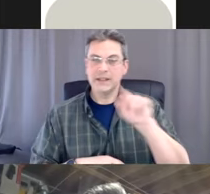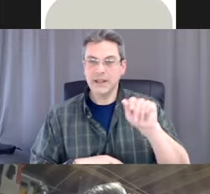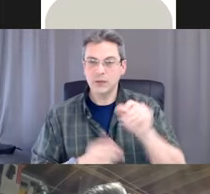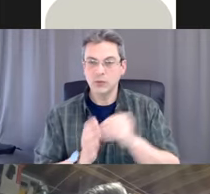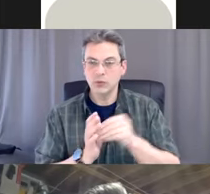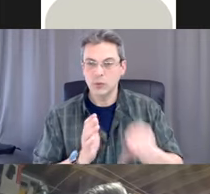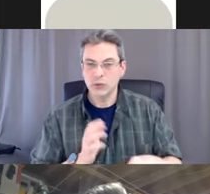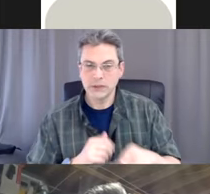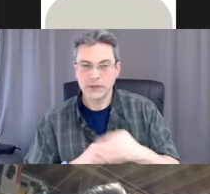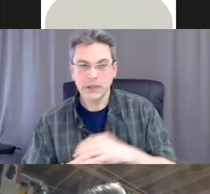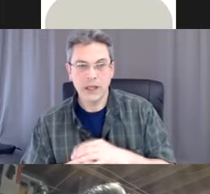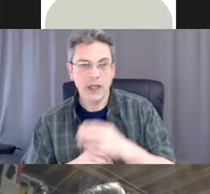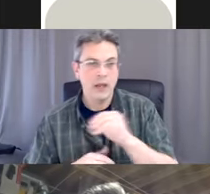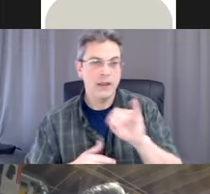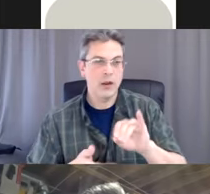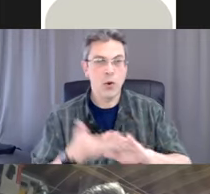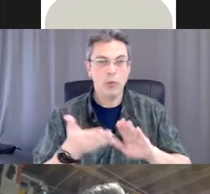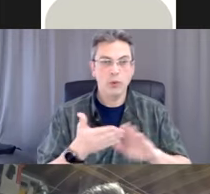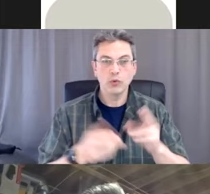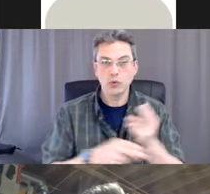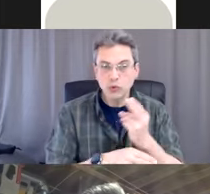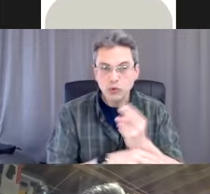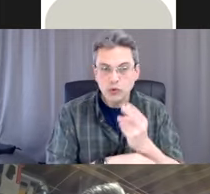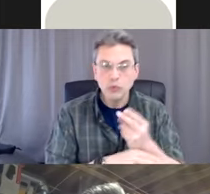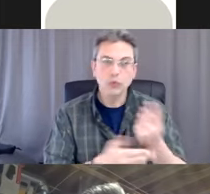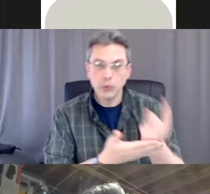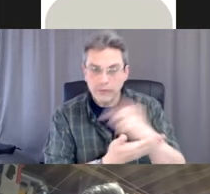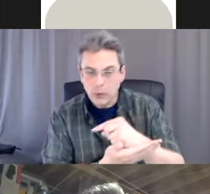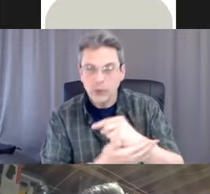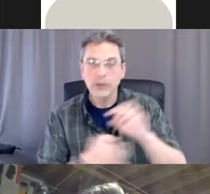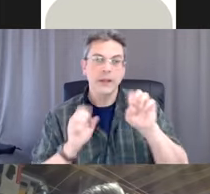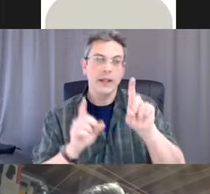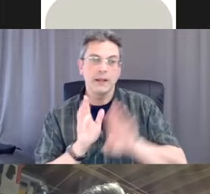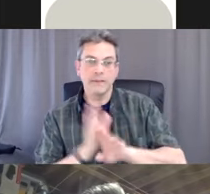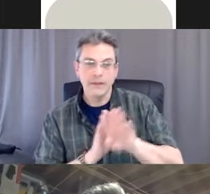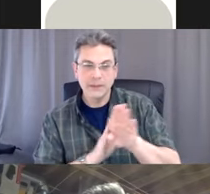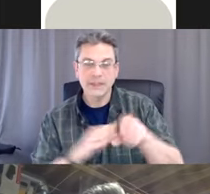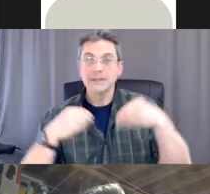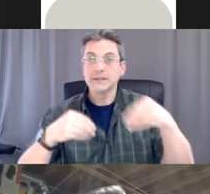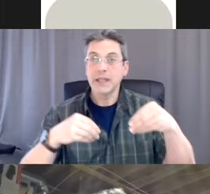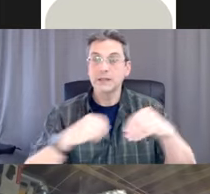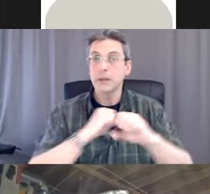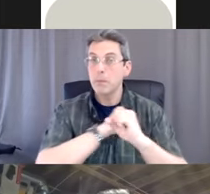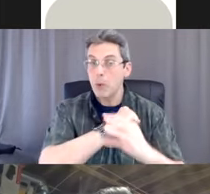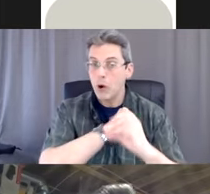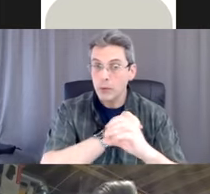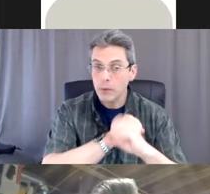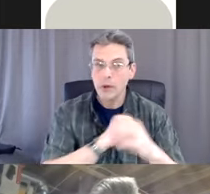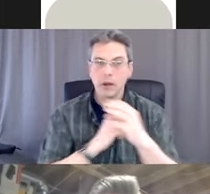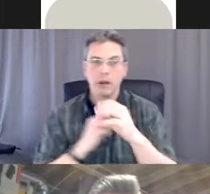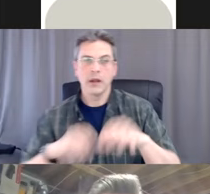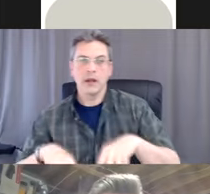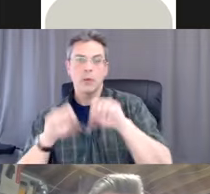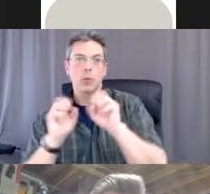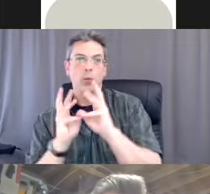operational views, education development, sales and marketing, and workshop facilitation,